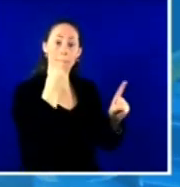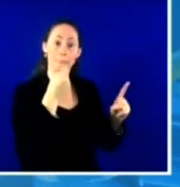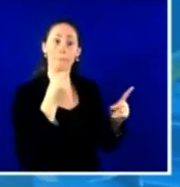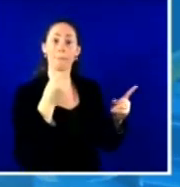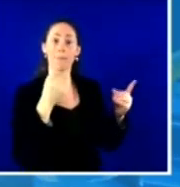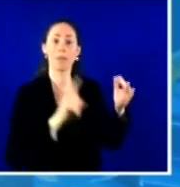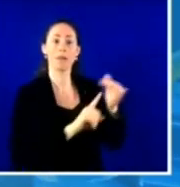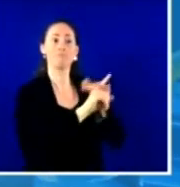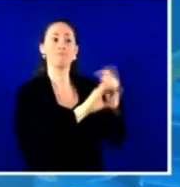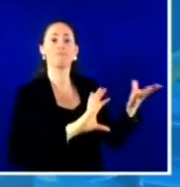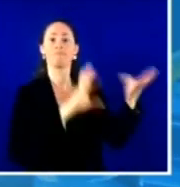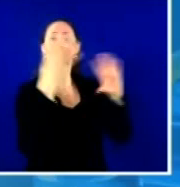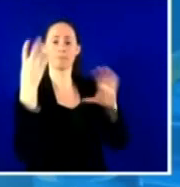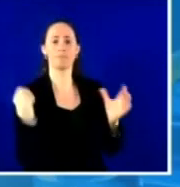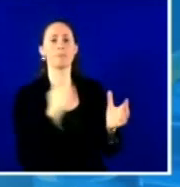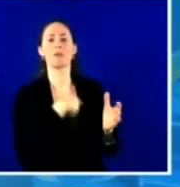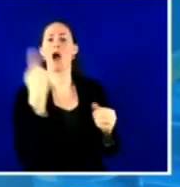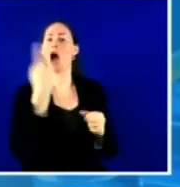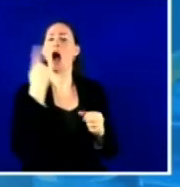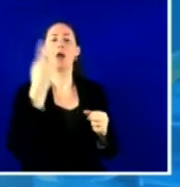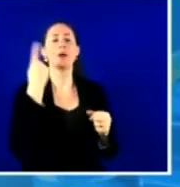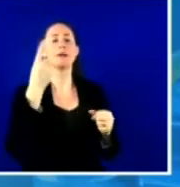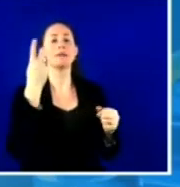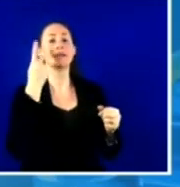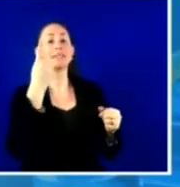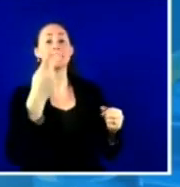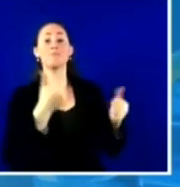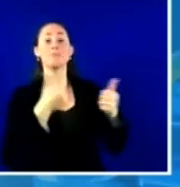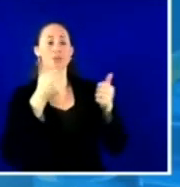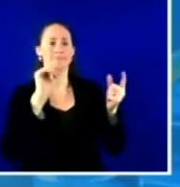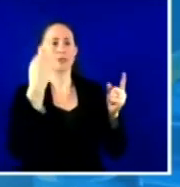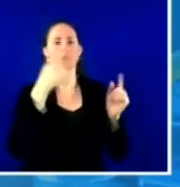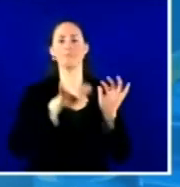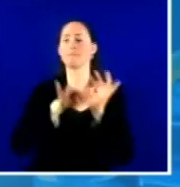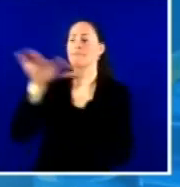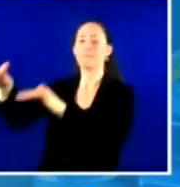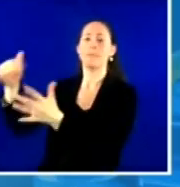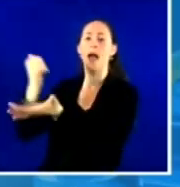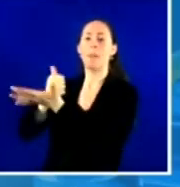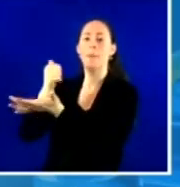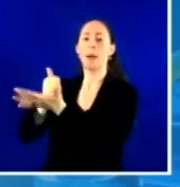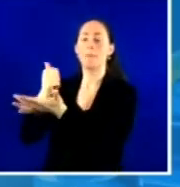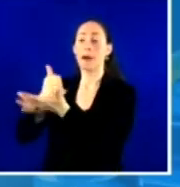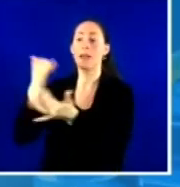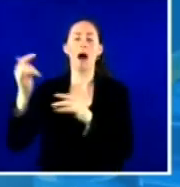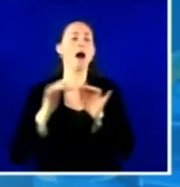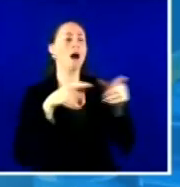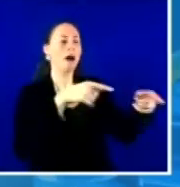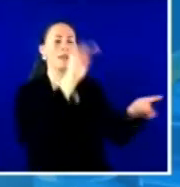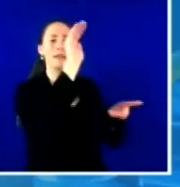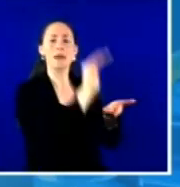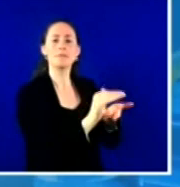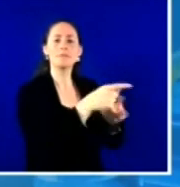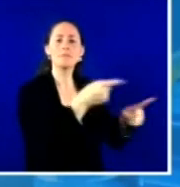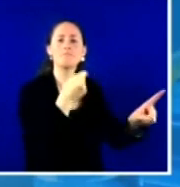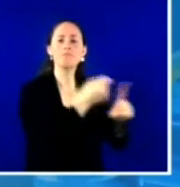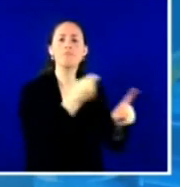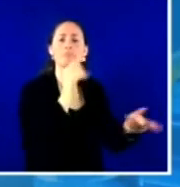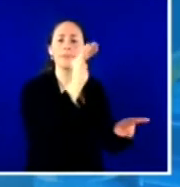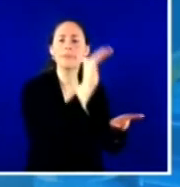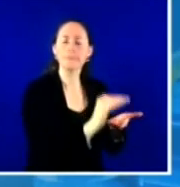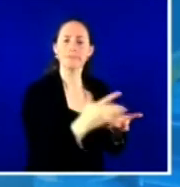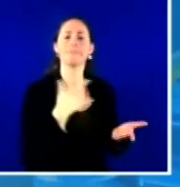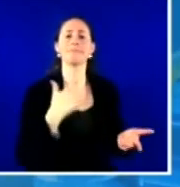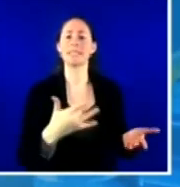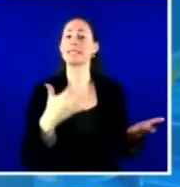will be hit the first and hit the hardest. And for many communities, black and brown communities, other communities of color,